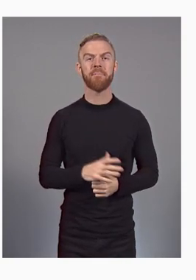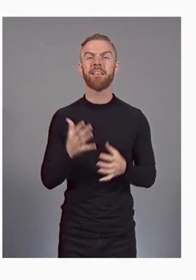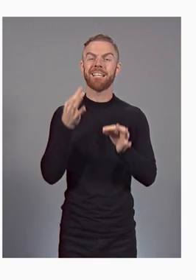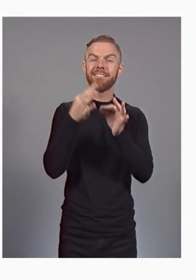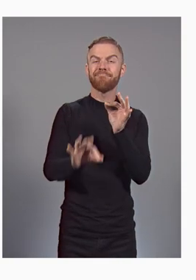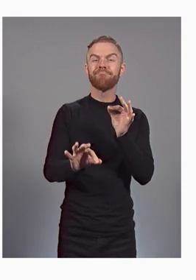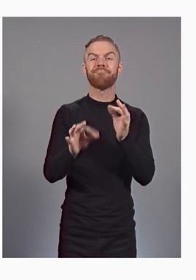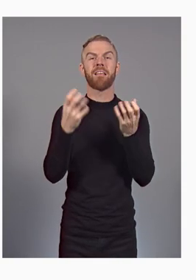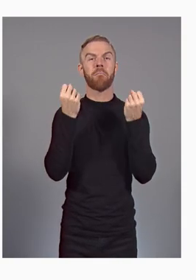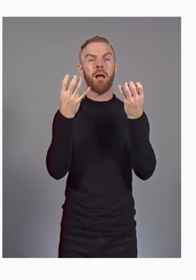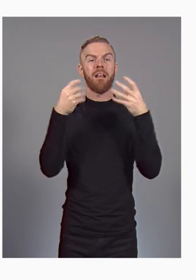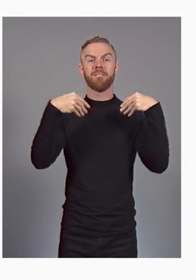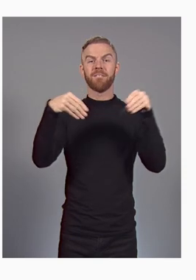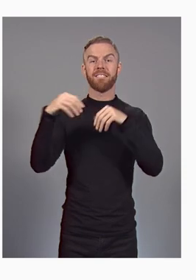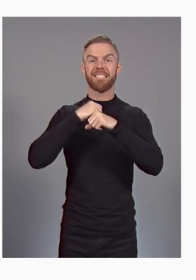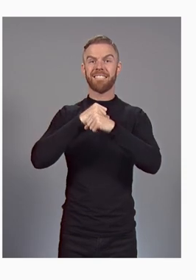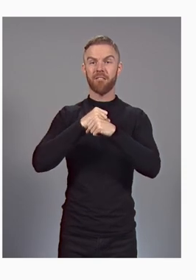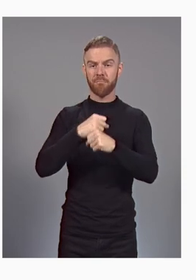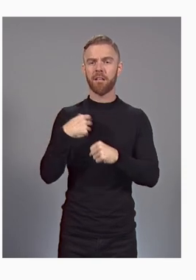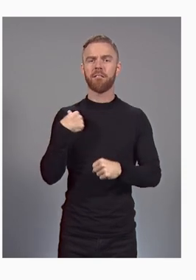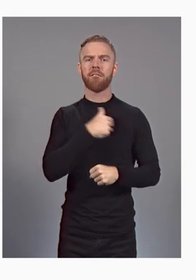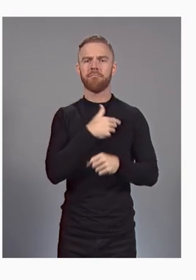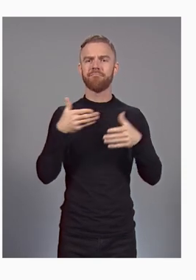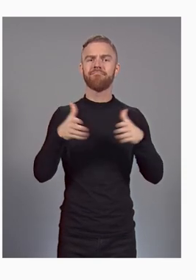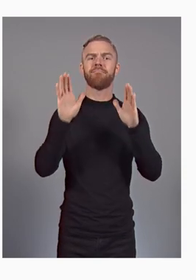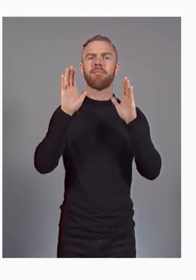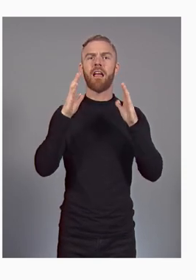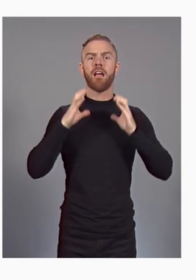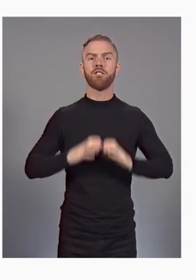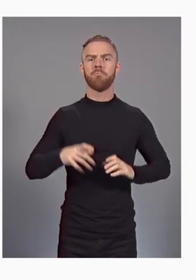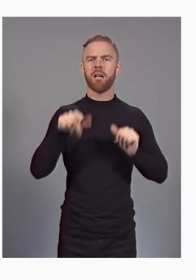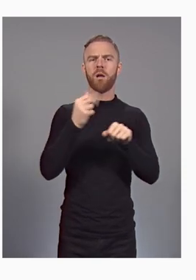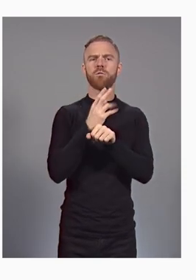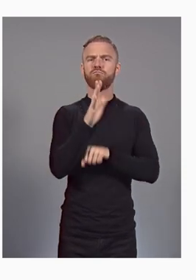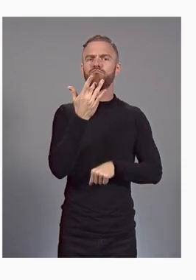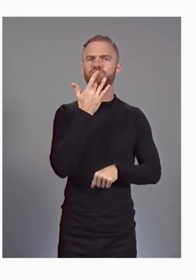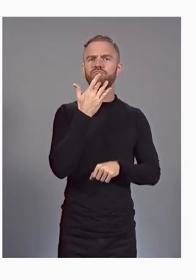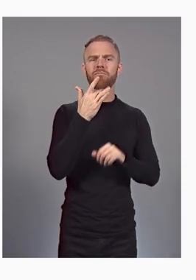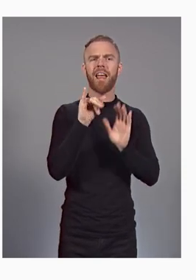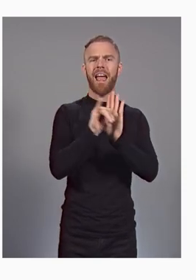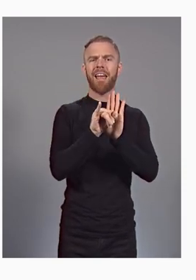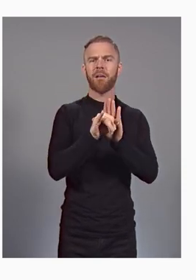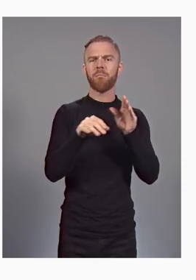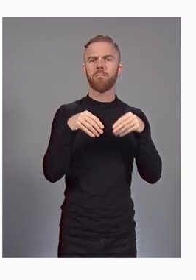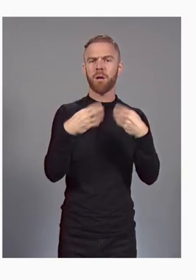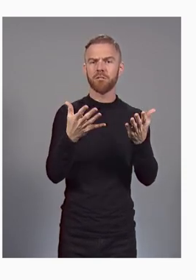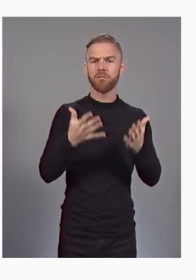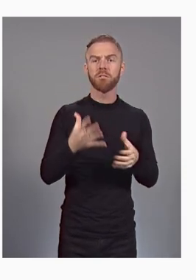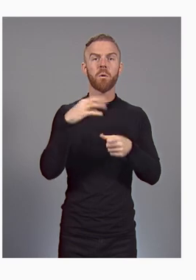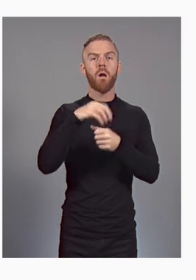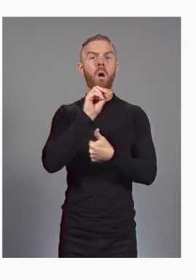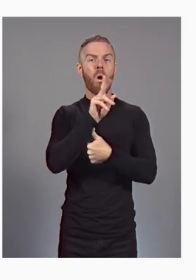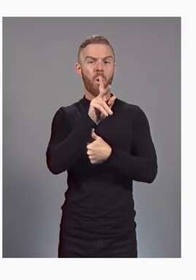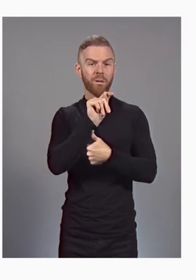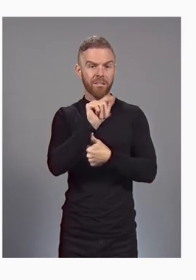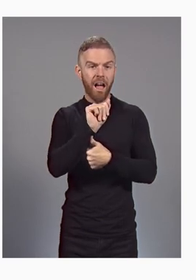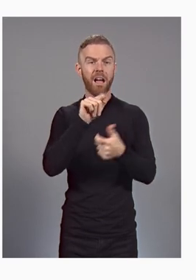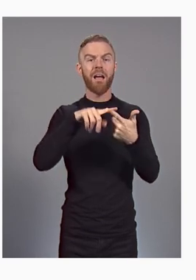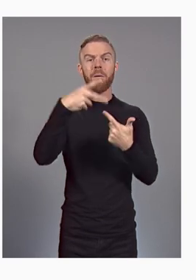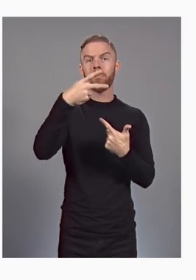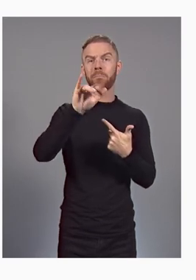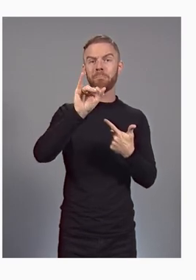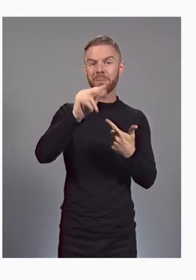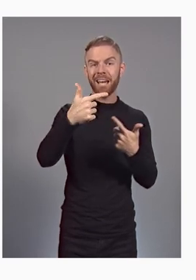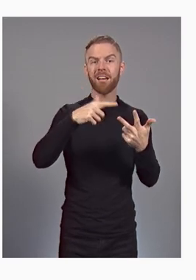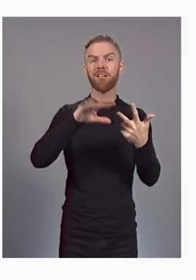we enable customers now to use their preferred identity provider, including Okta, Ping, ForgeRock, or